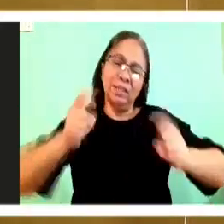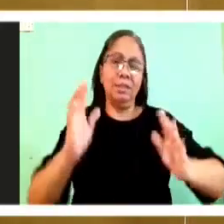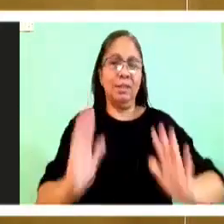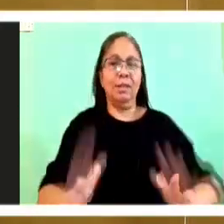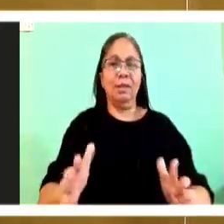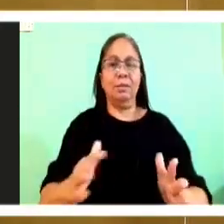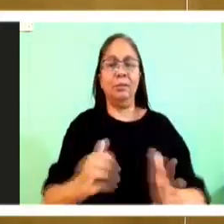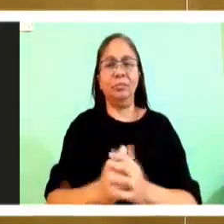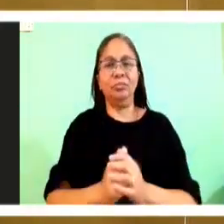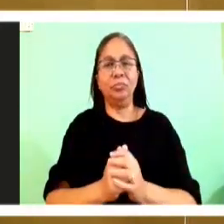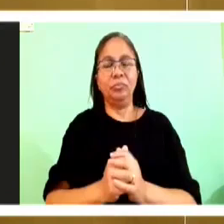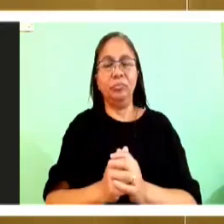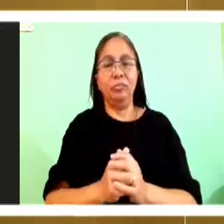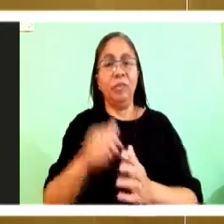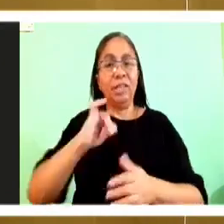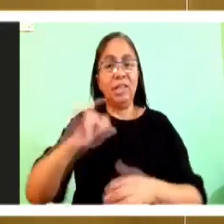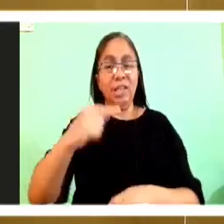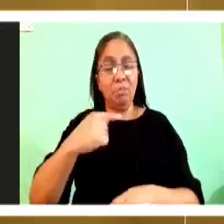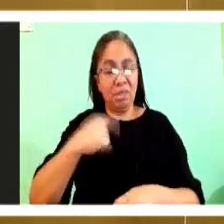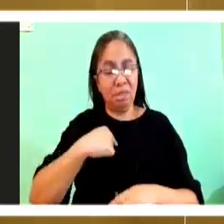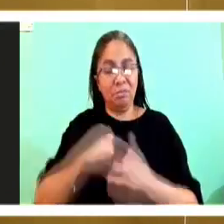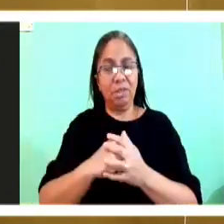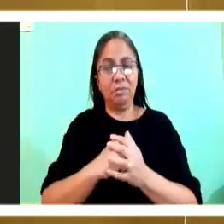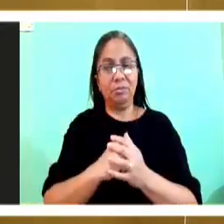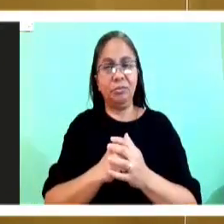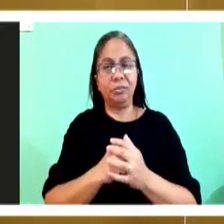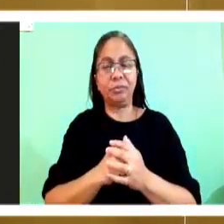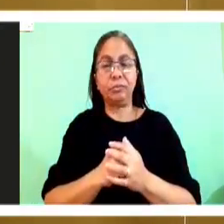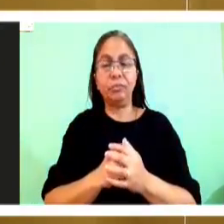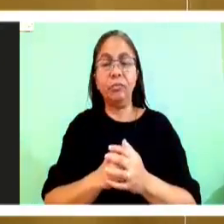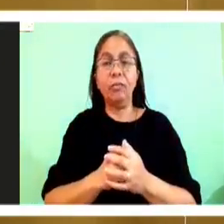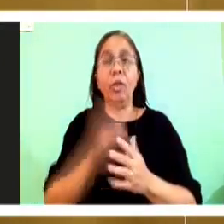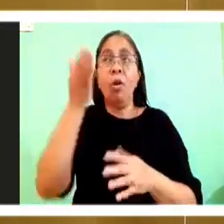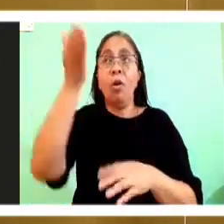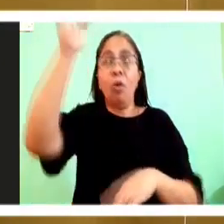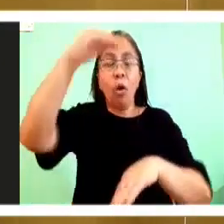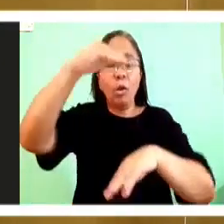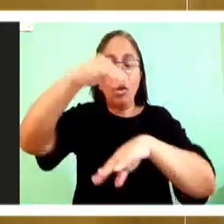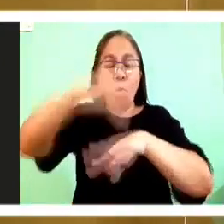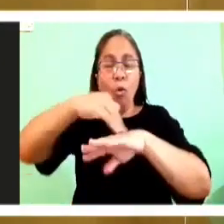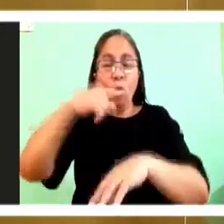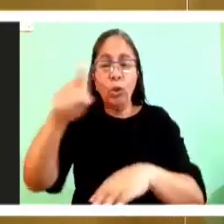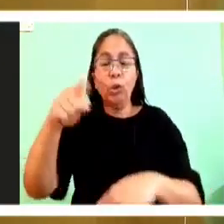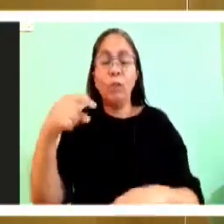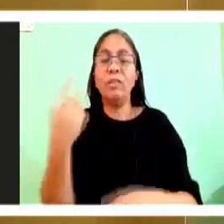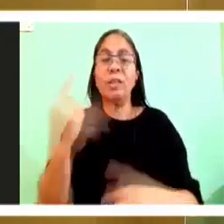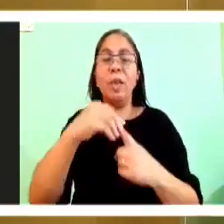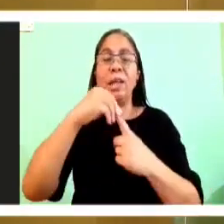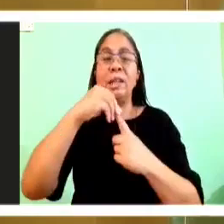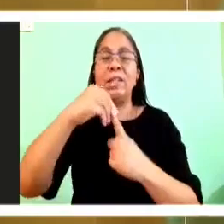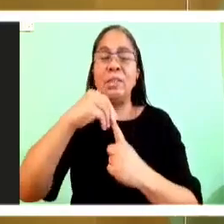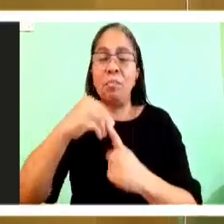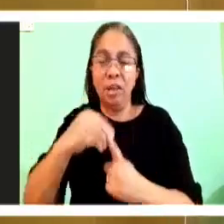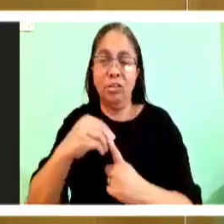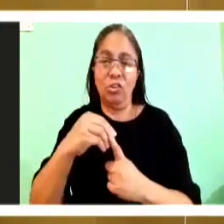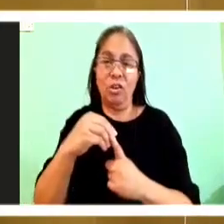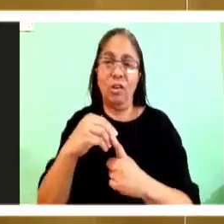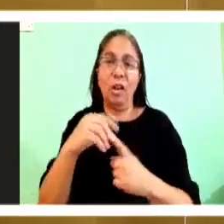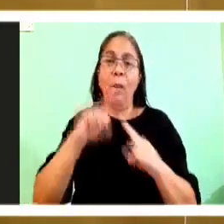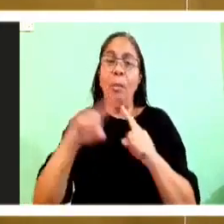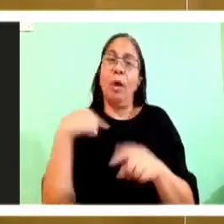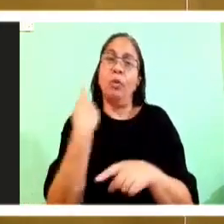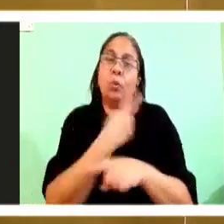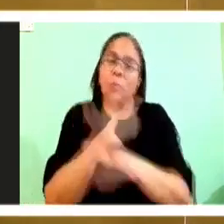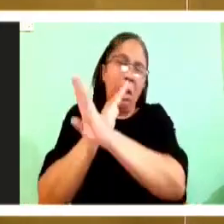your vocation is real. And our obstacle to the vocation is when we are